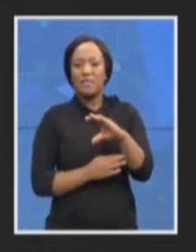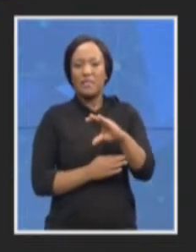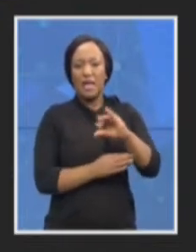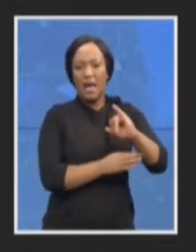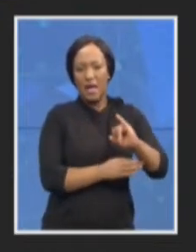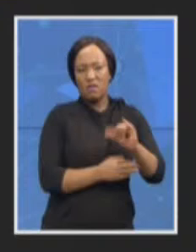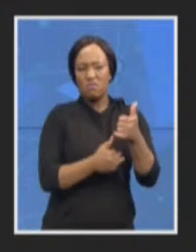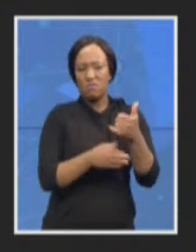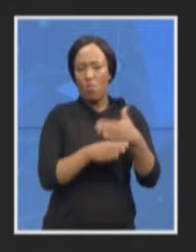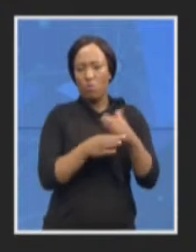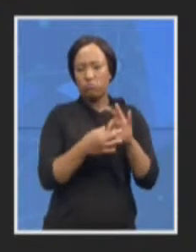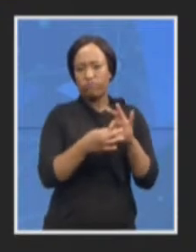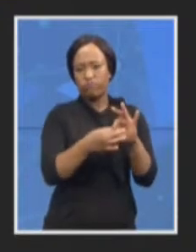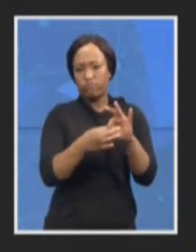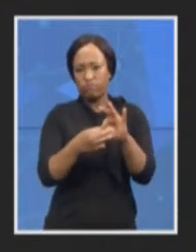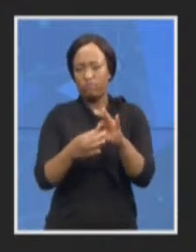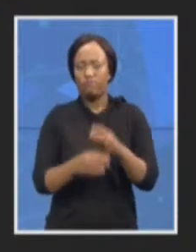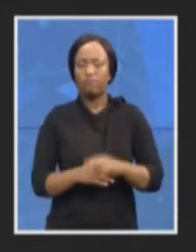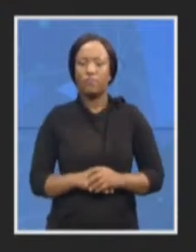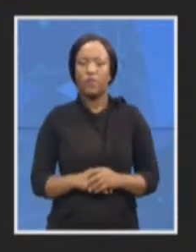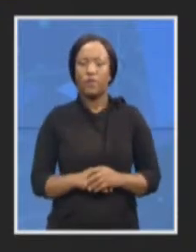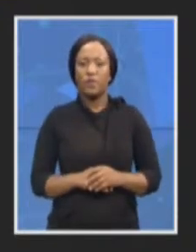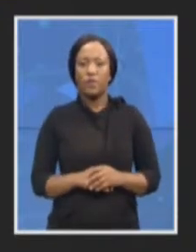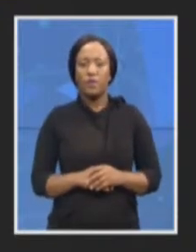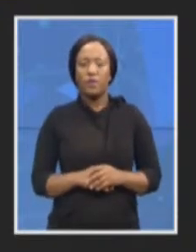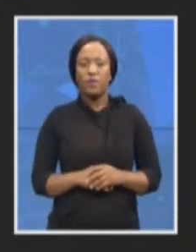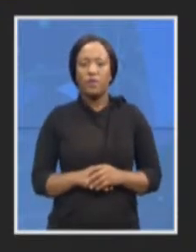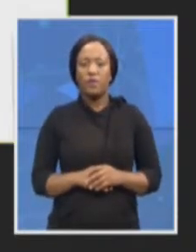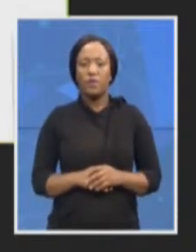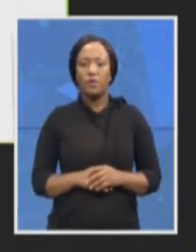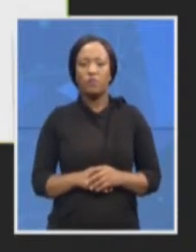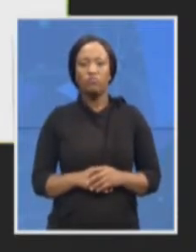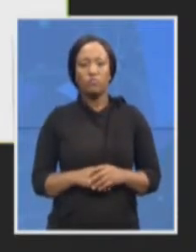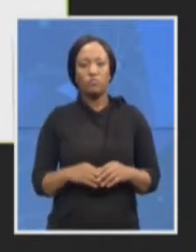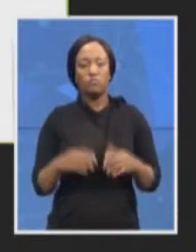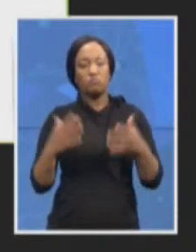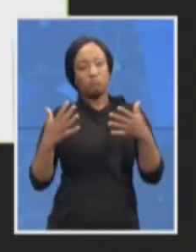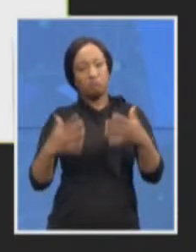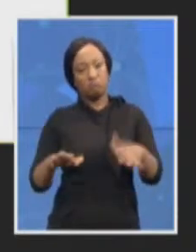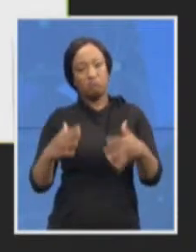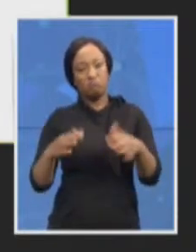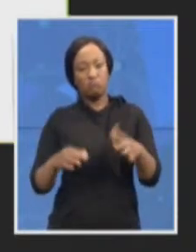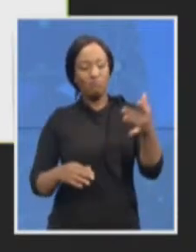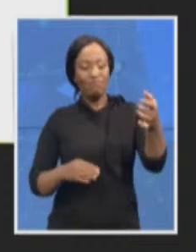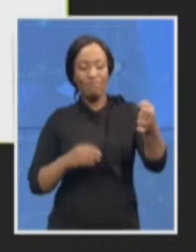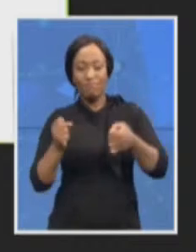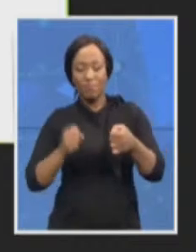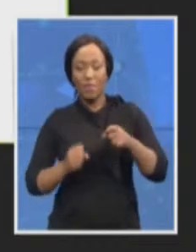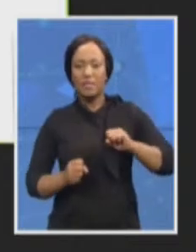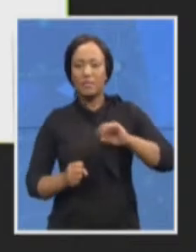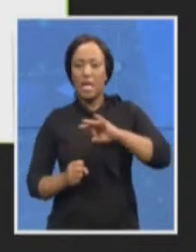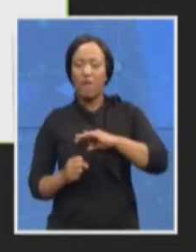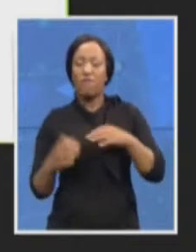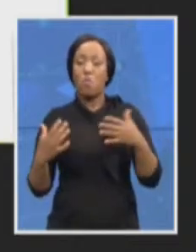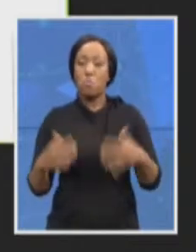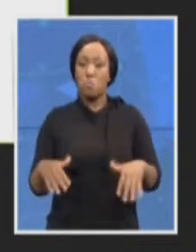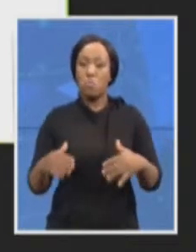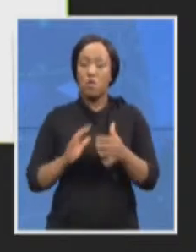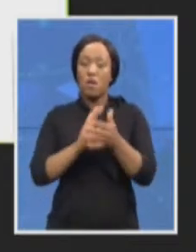their most experienced and skilled staff to the ID as well as